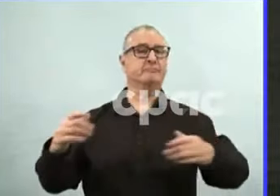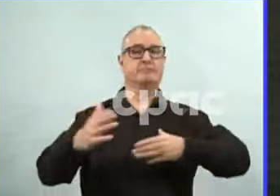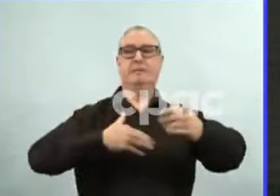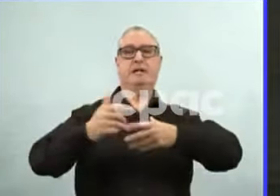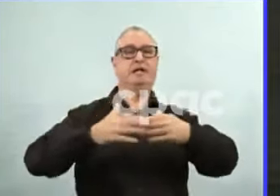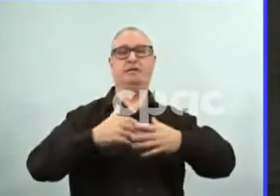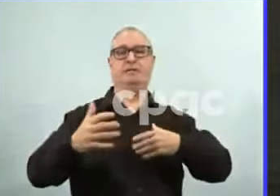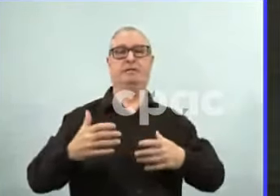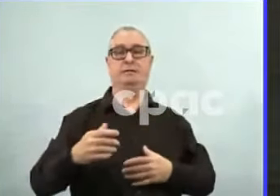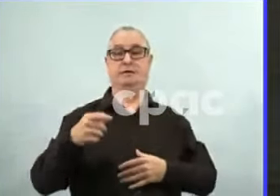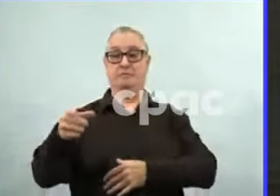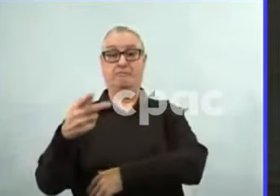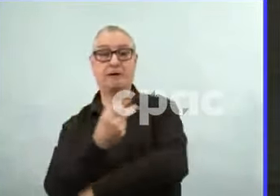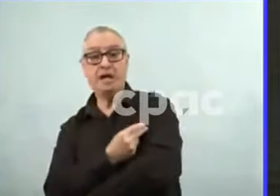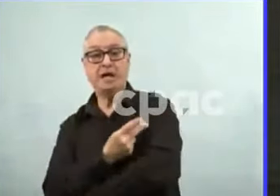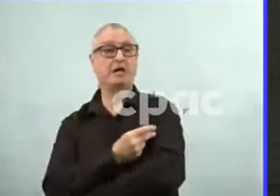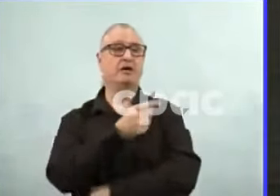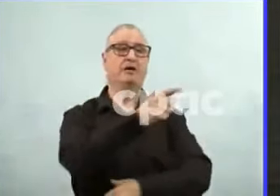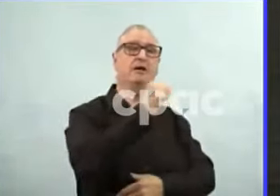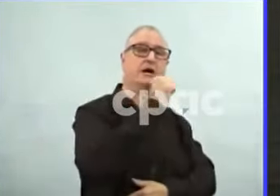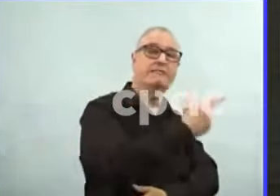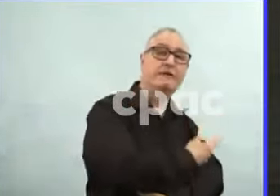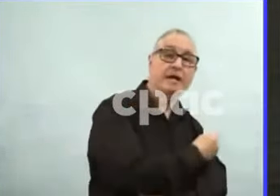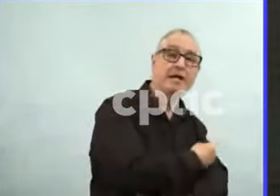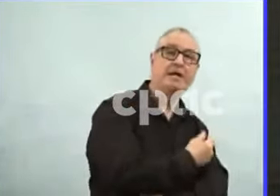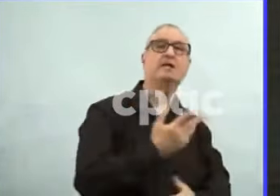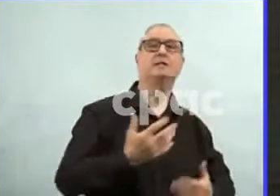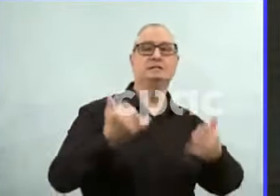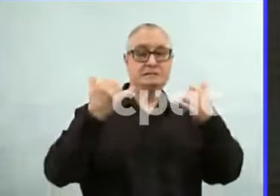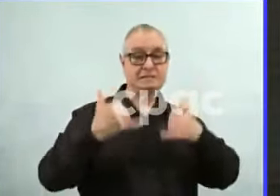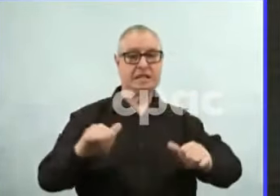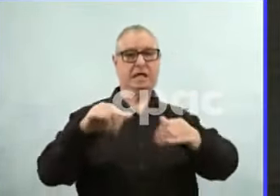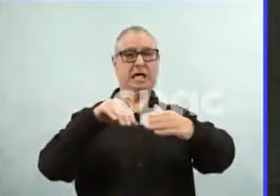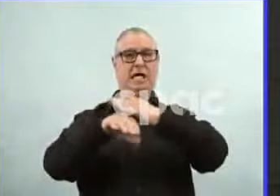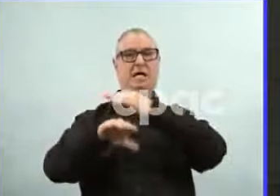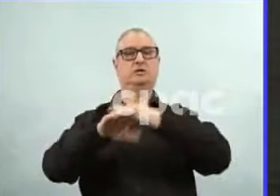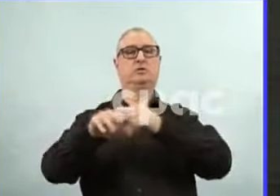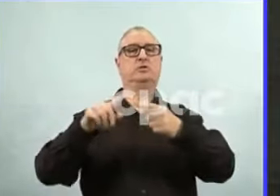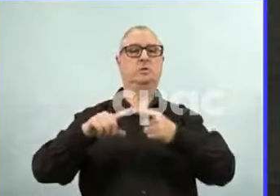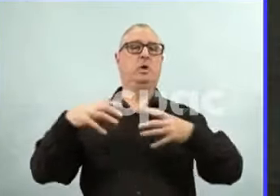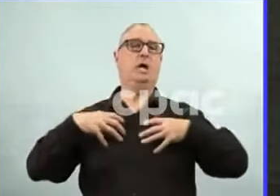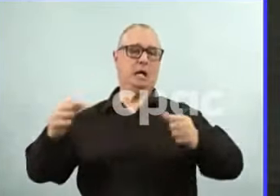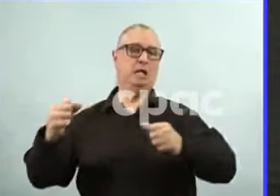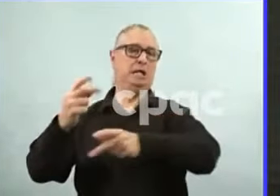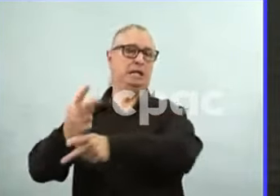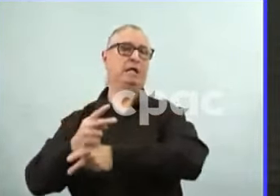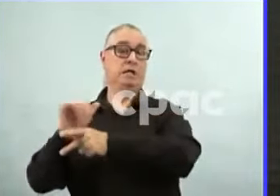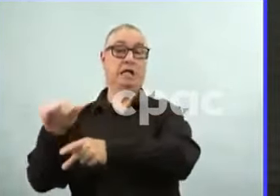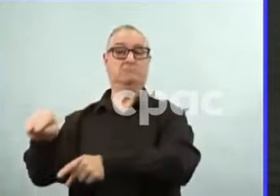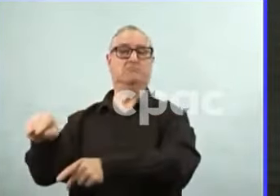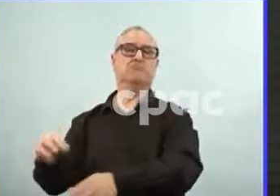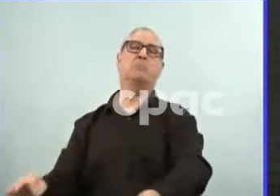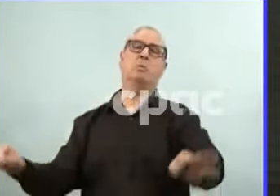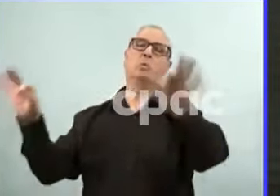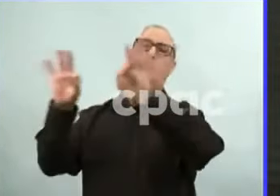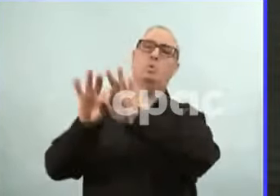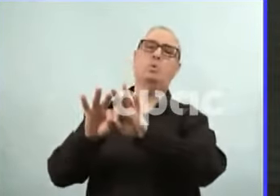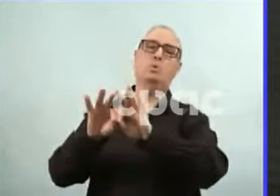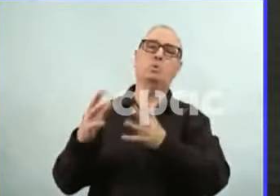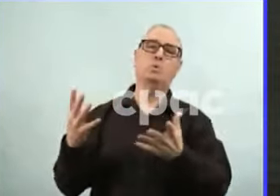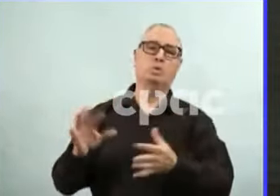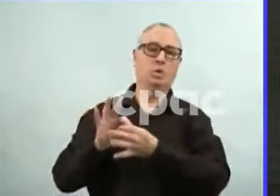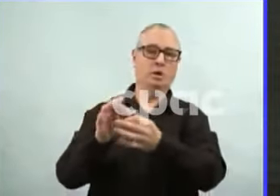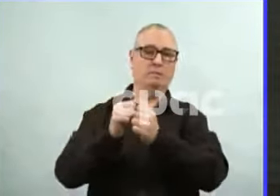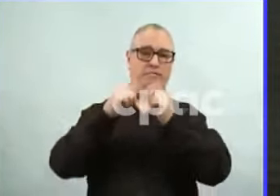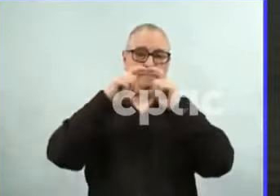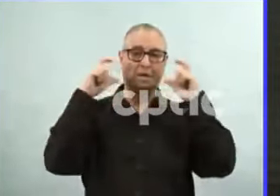whether you followed the orders or not. You know, everyone accesses these places for their care, including those who protest.